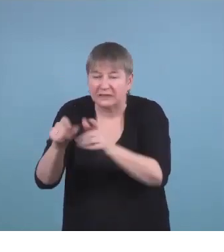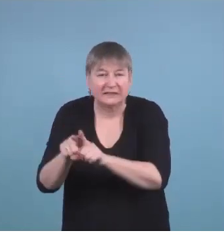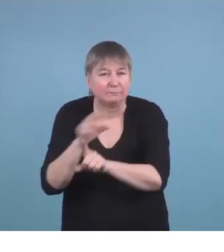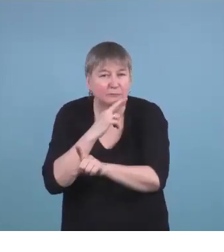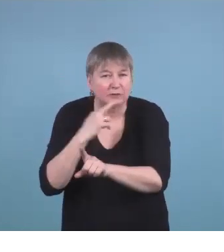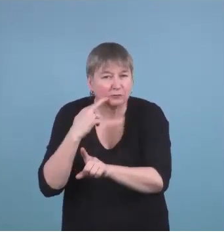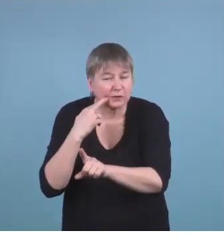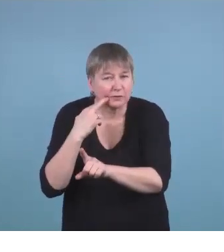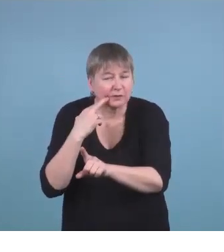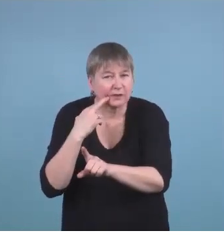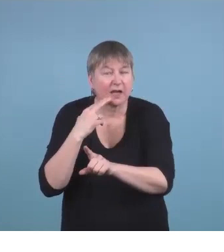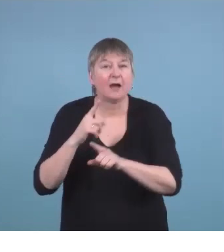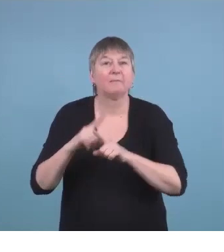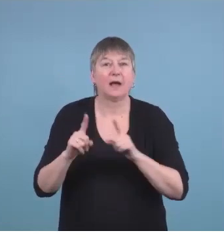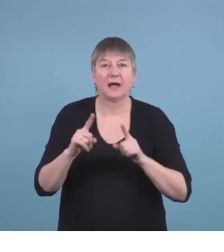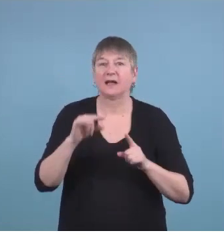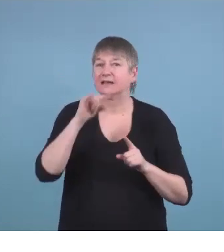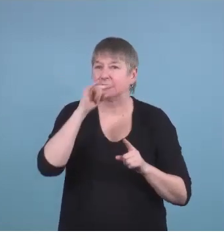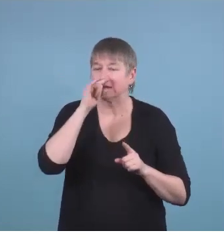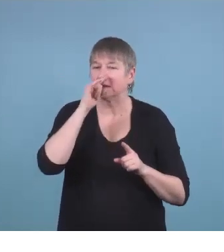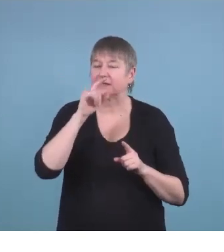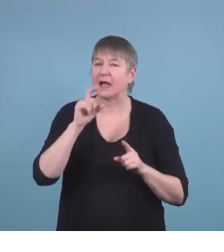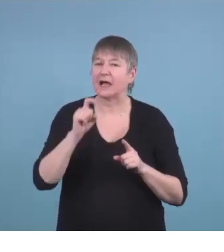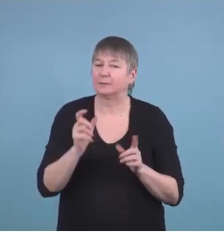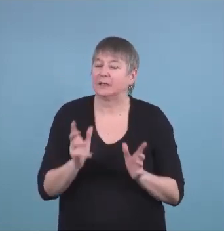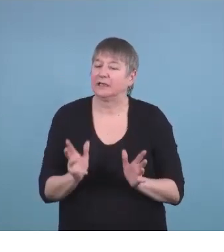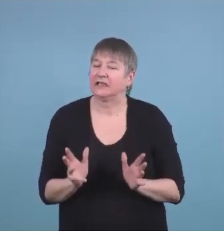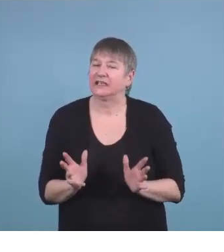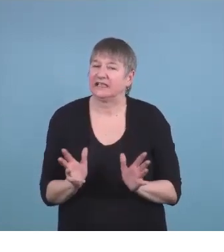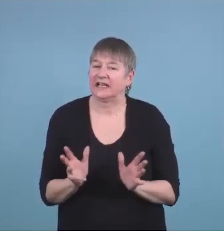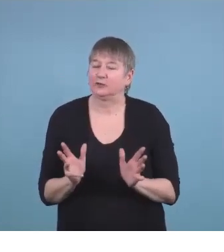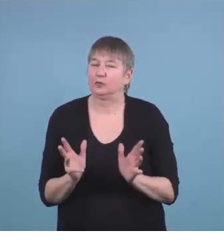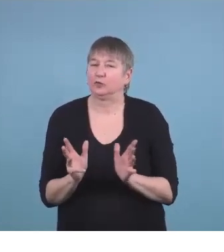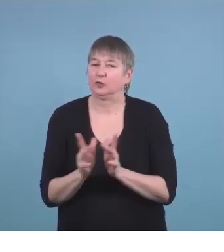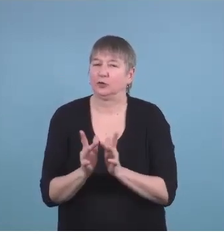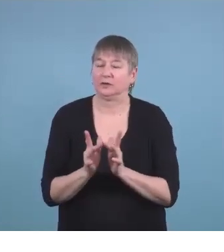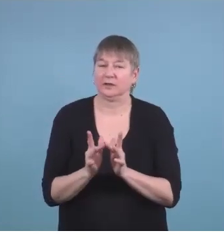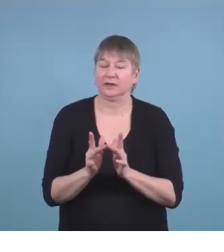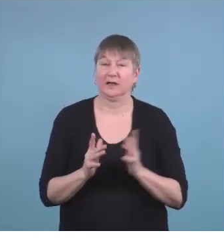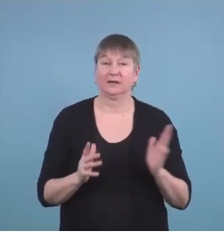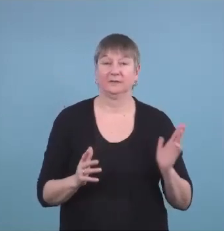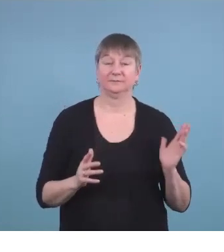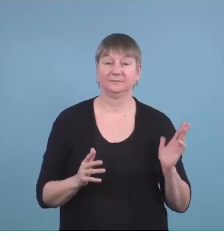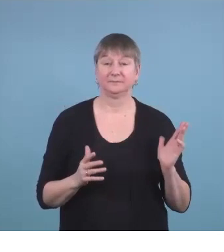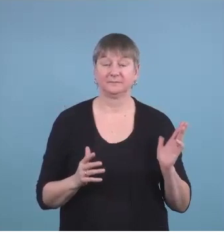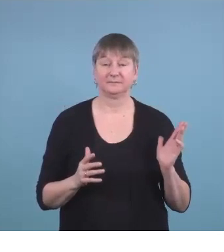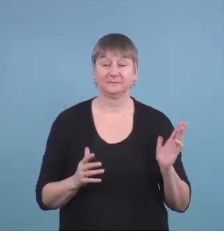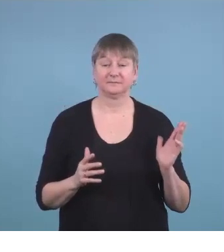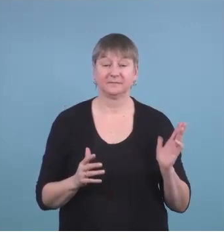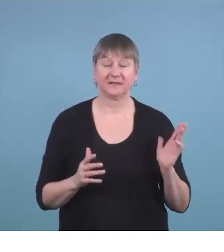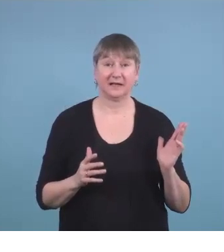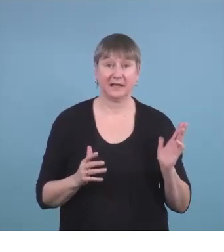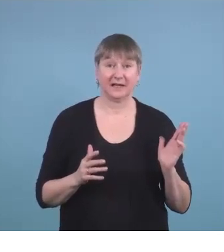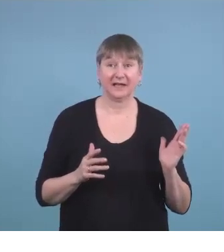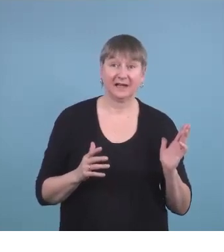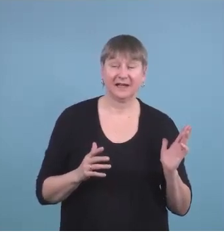but the kids had to be really kind of encouraged and connected as a hearing person it's taken a